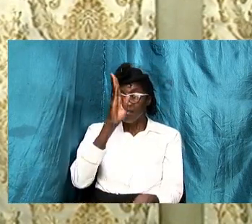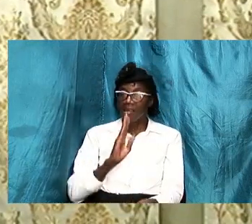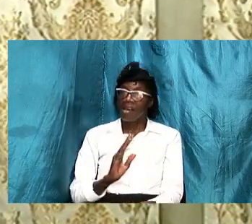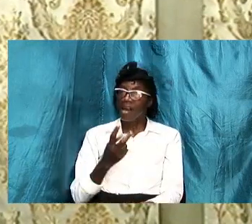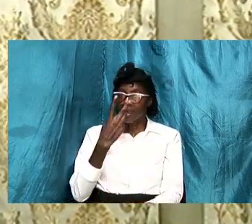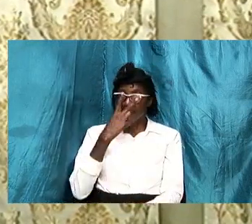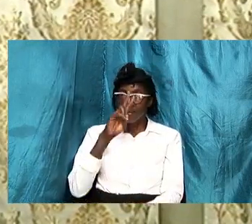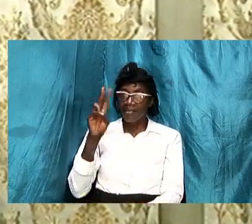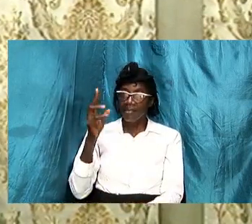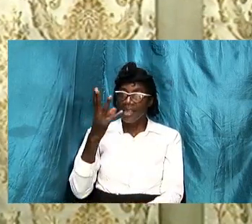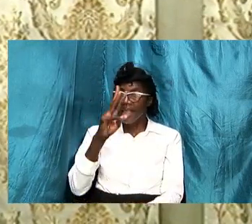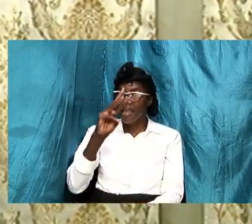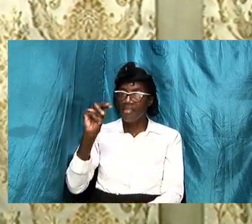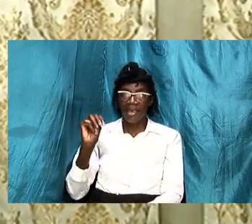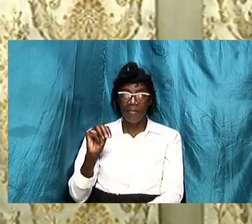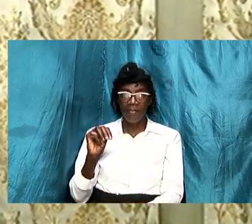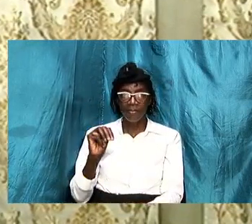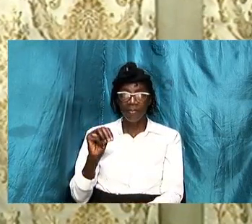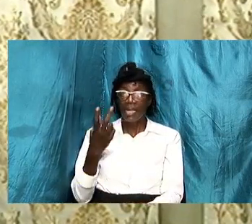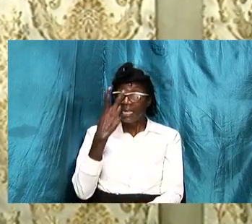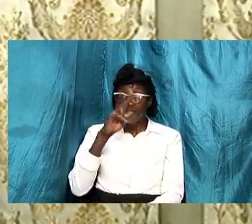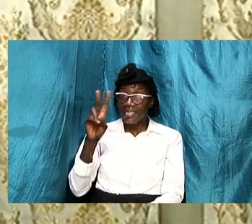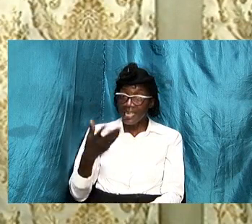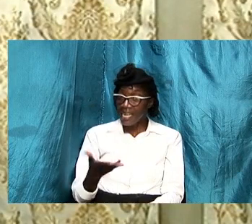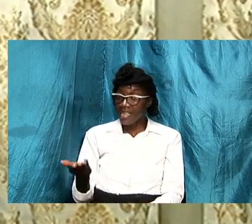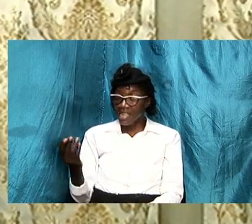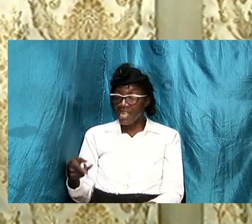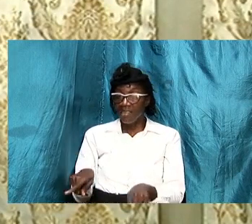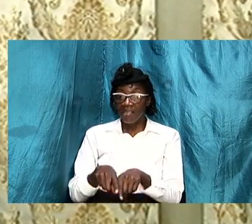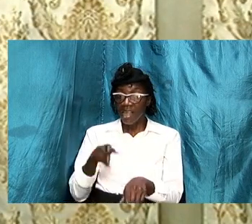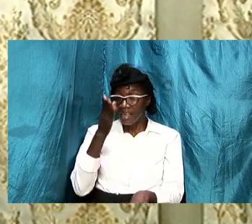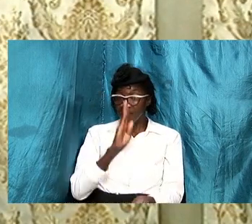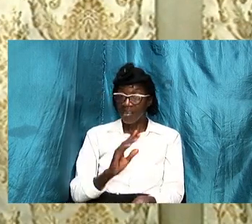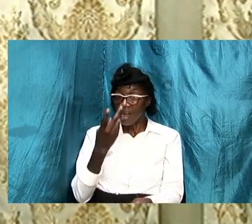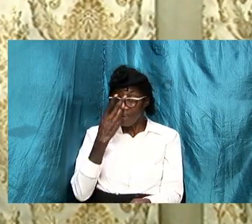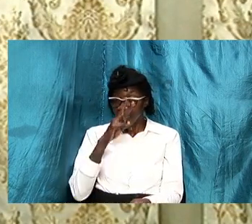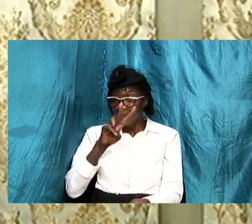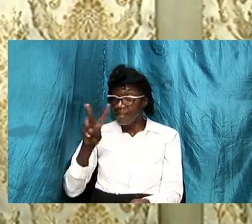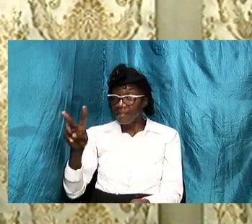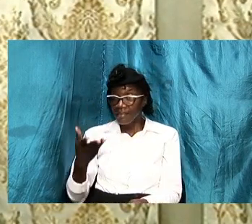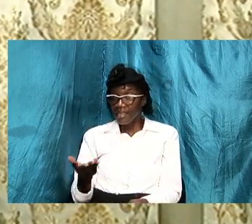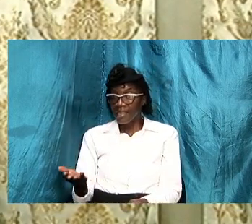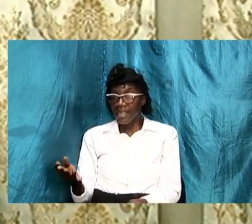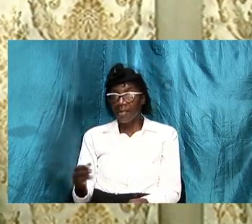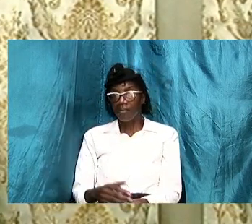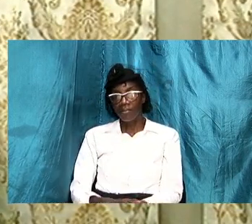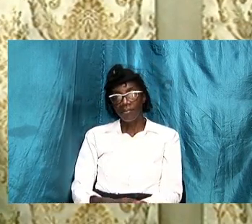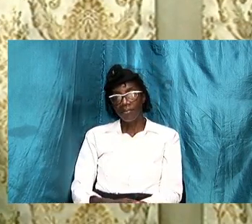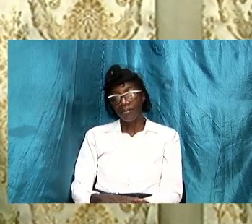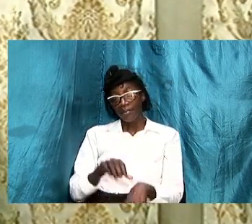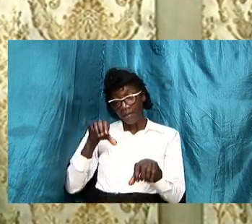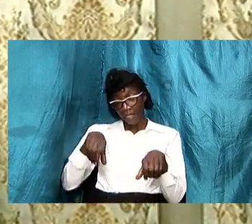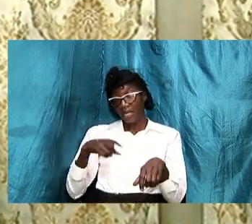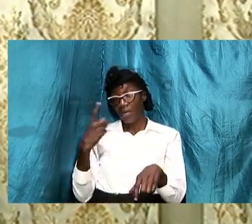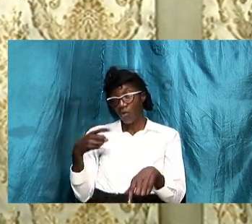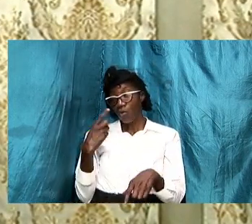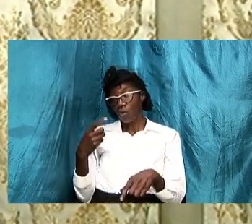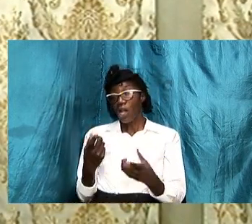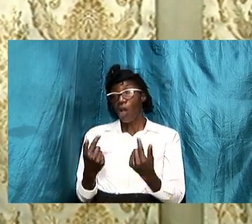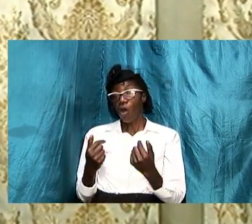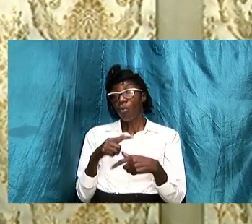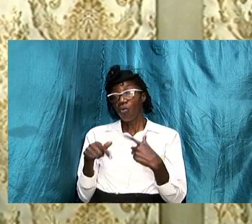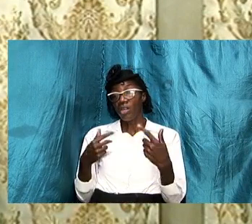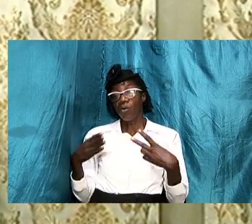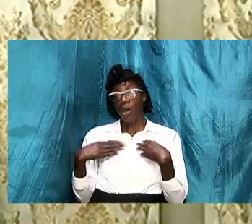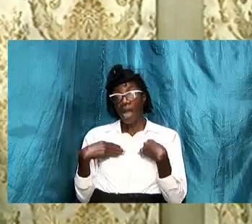seeing things as god feed things and this can only come when we have a good